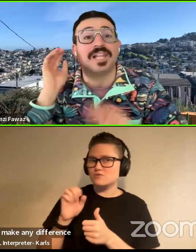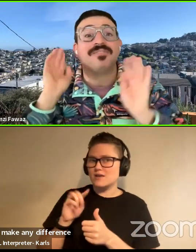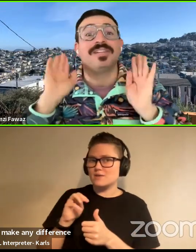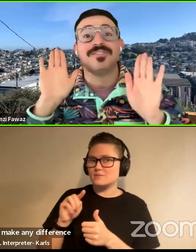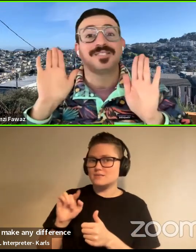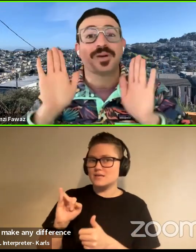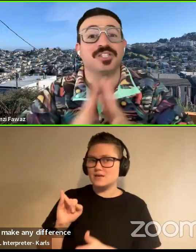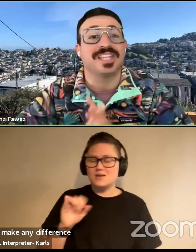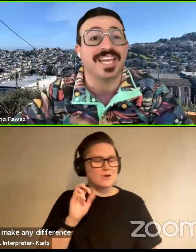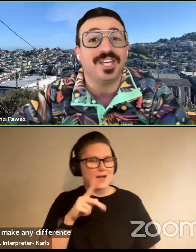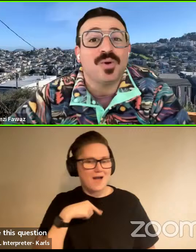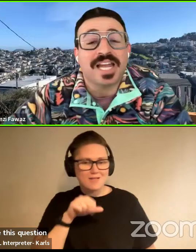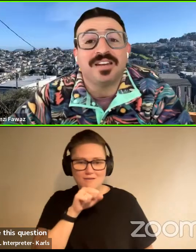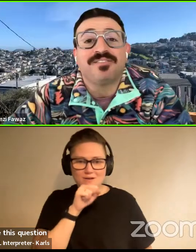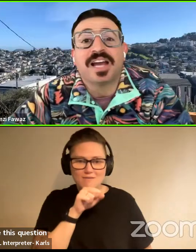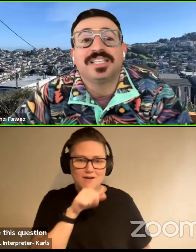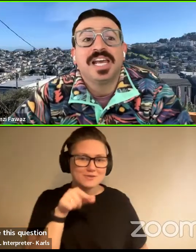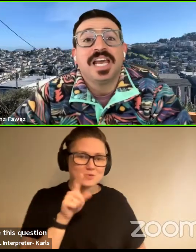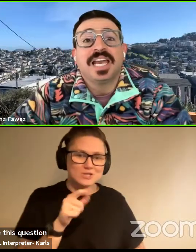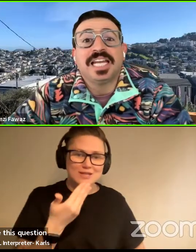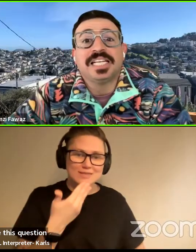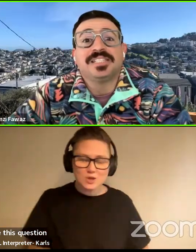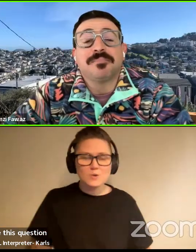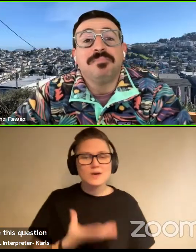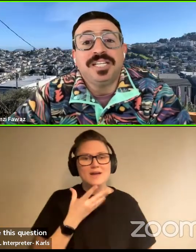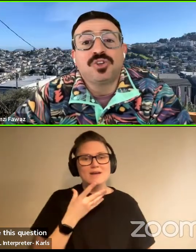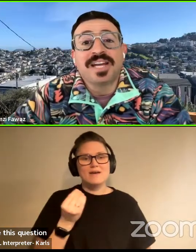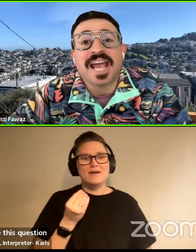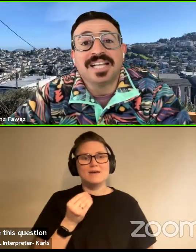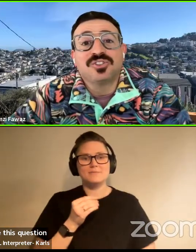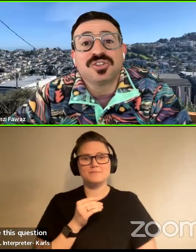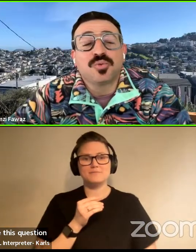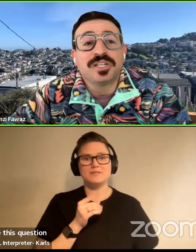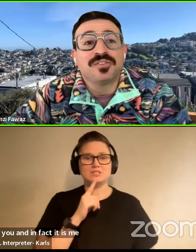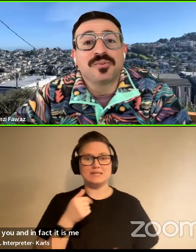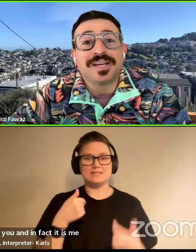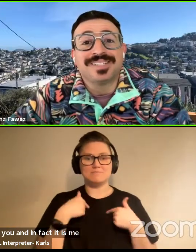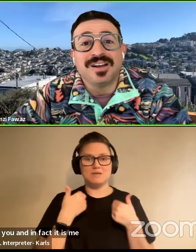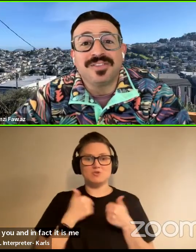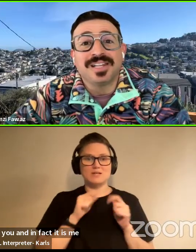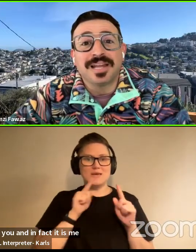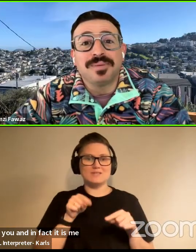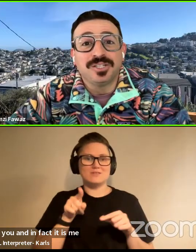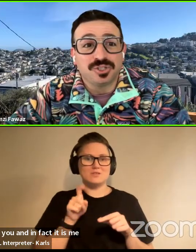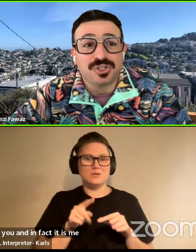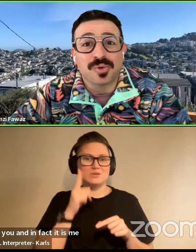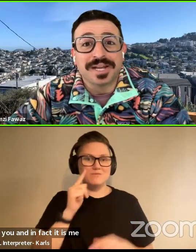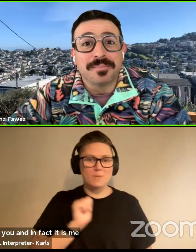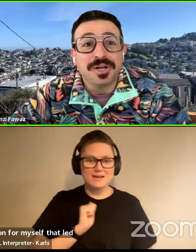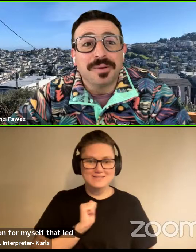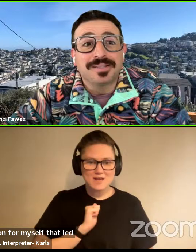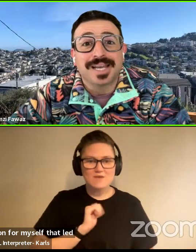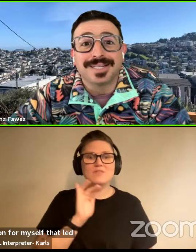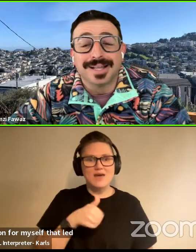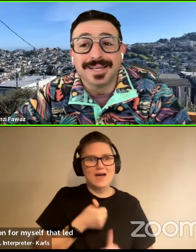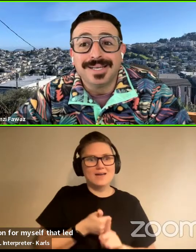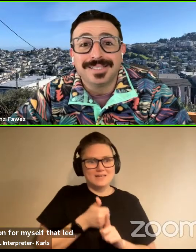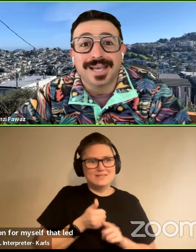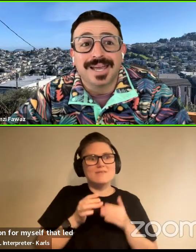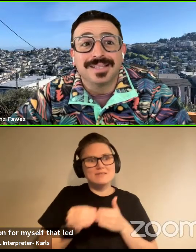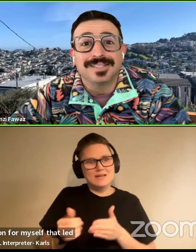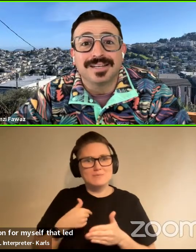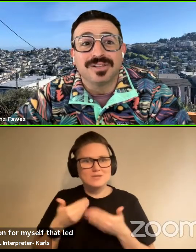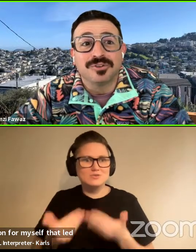Yeah. Okay. I love, love, love this question. Thank you. And in fact, it is me trying to answer this question for myself that led me to start writing a book about